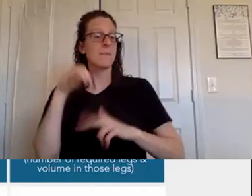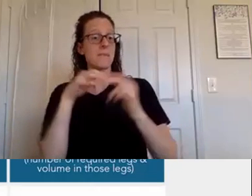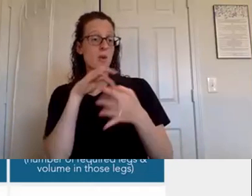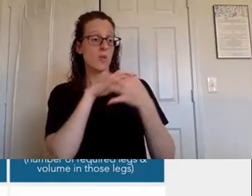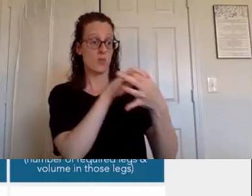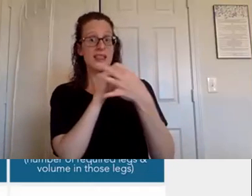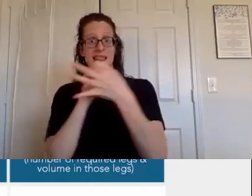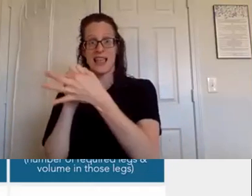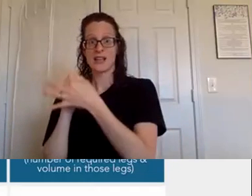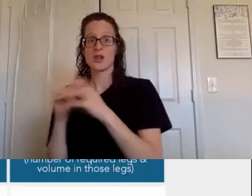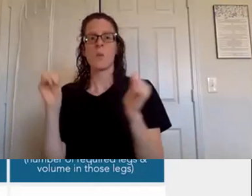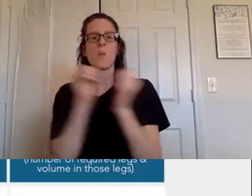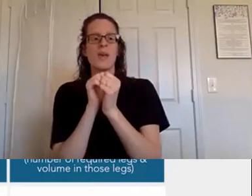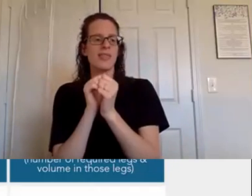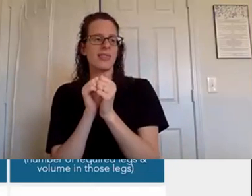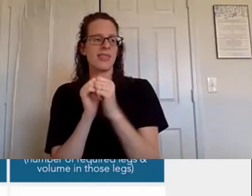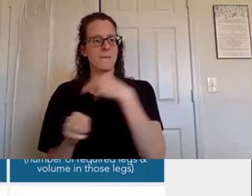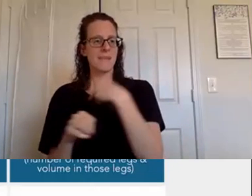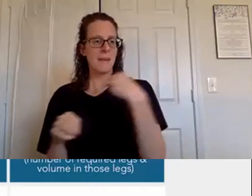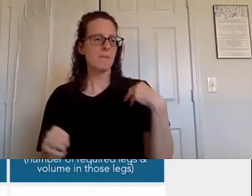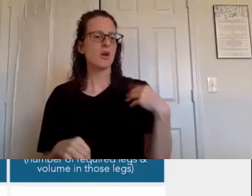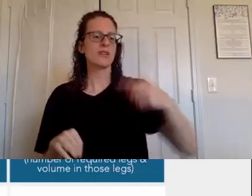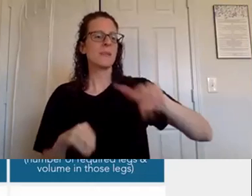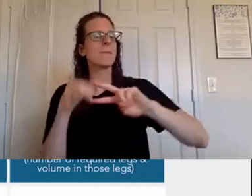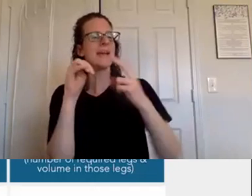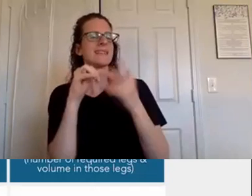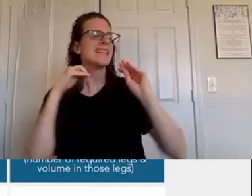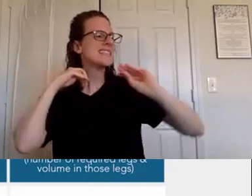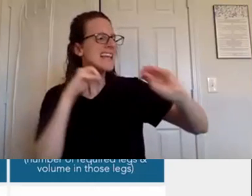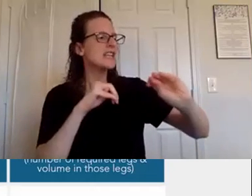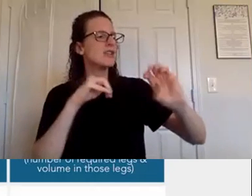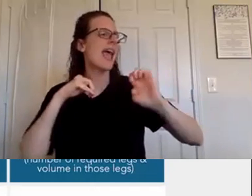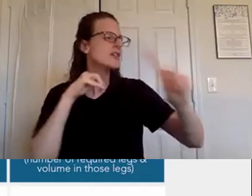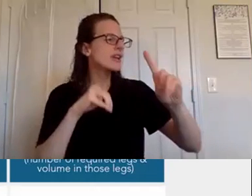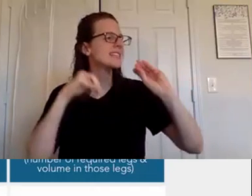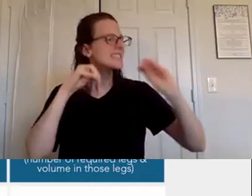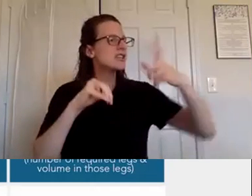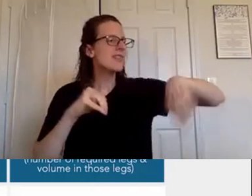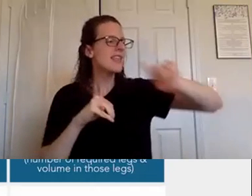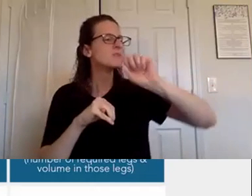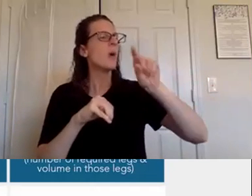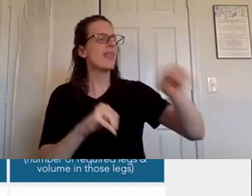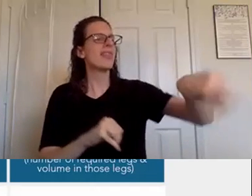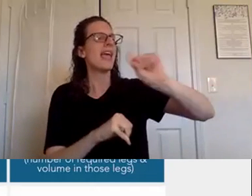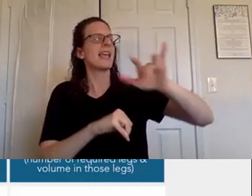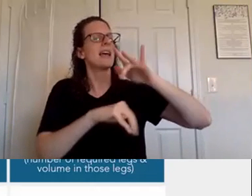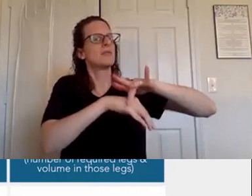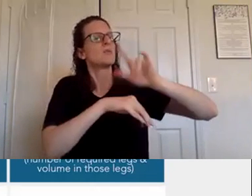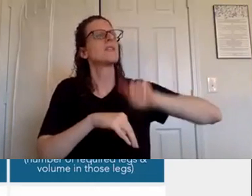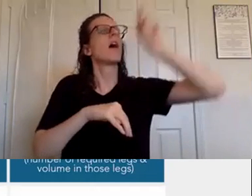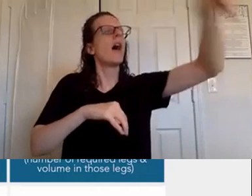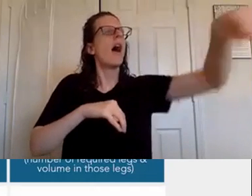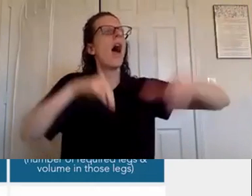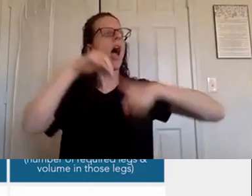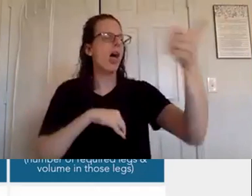with your existing members so educate them you have to educate educate educate educate educate them on the products educate educate them on